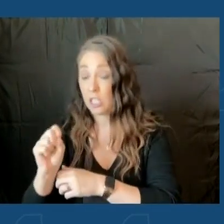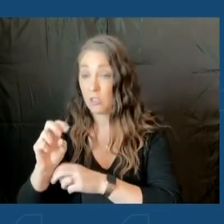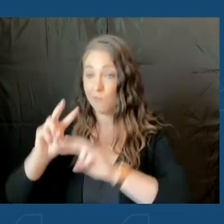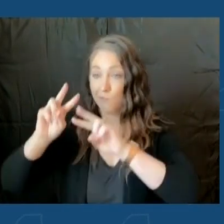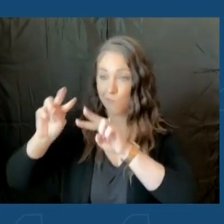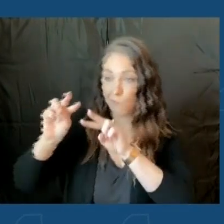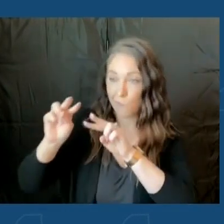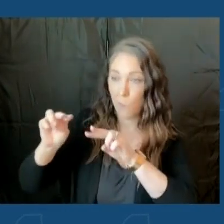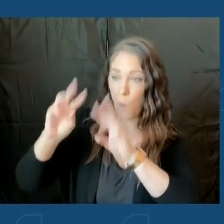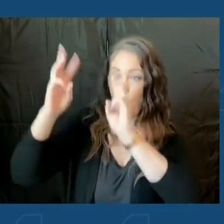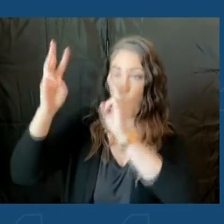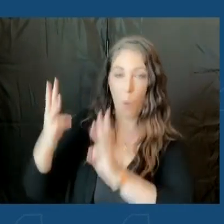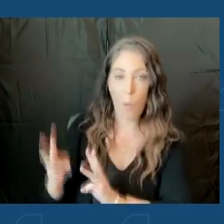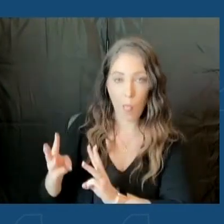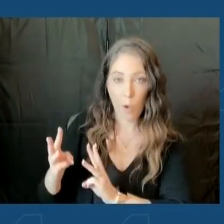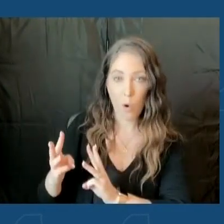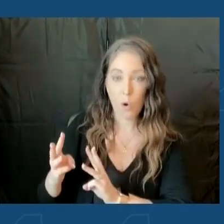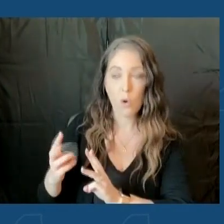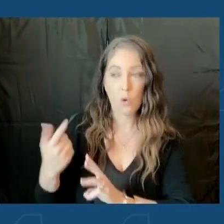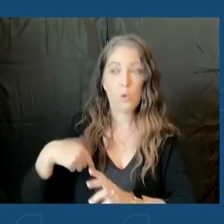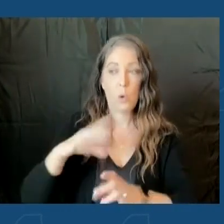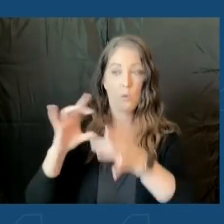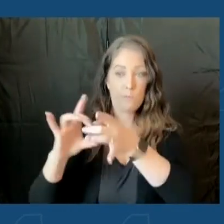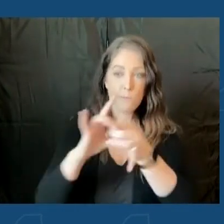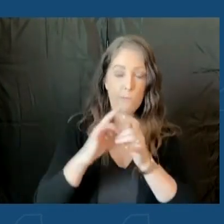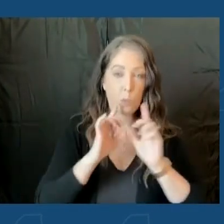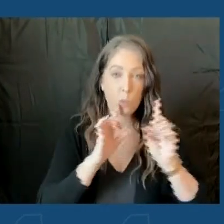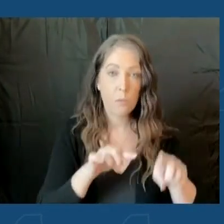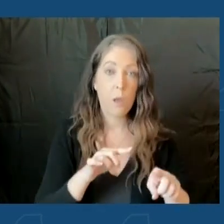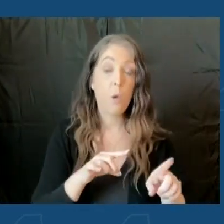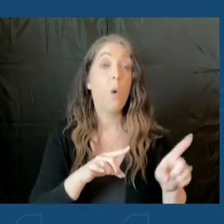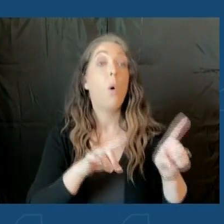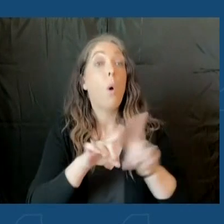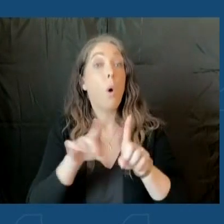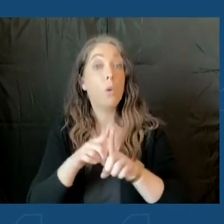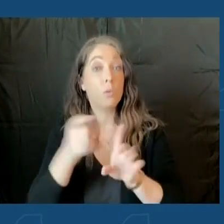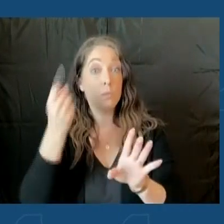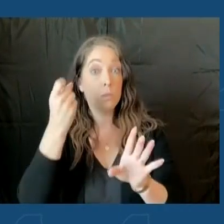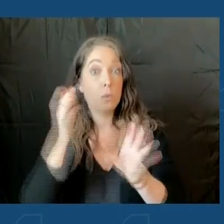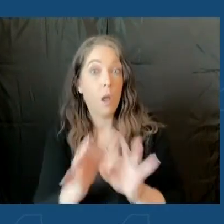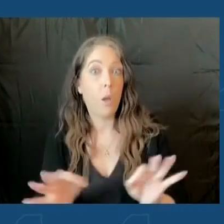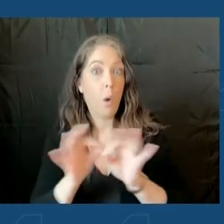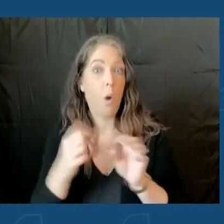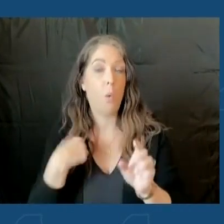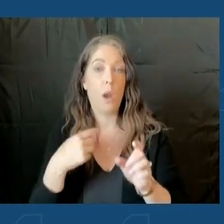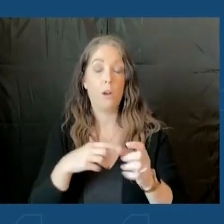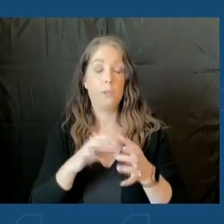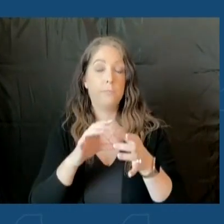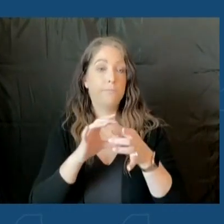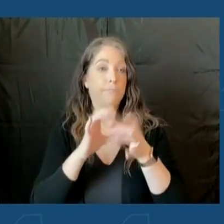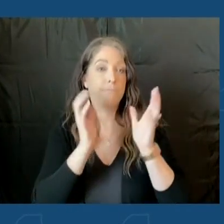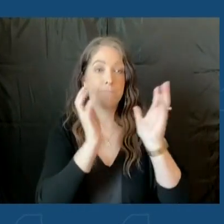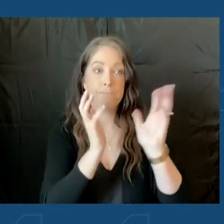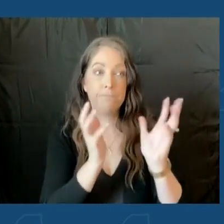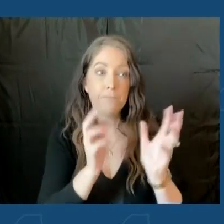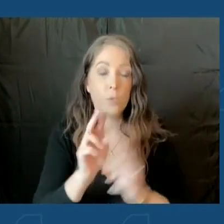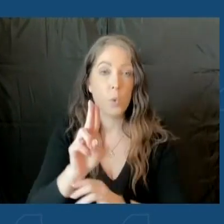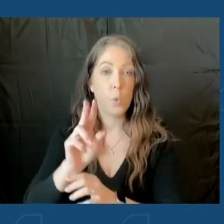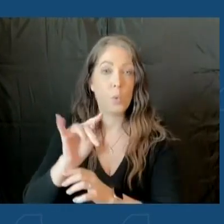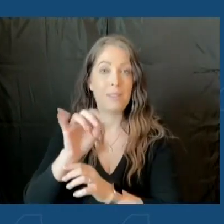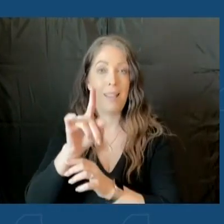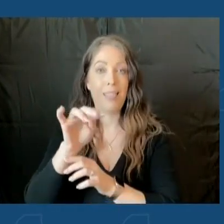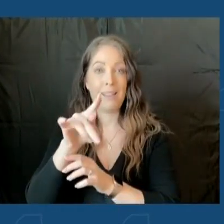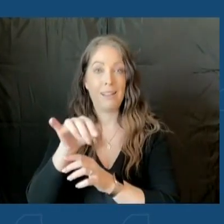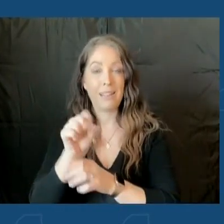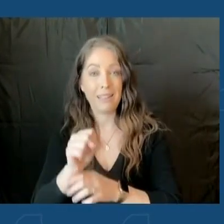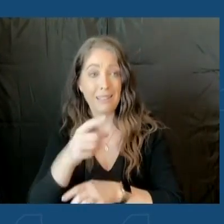coordinating our response. We are also, and this is really important, in constant communication with utilities. Can they handle the capacity? What this is going